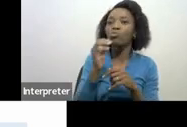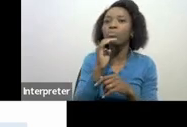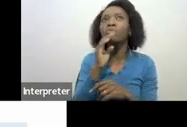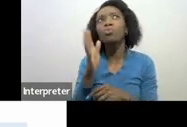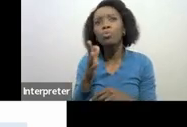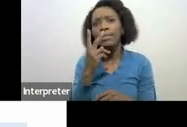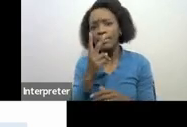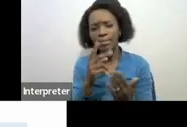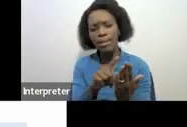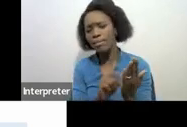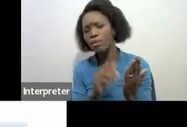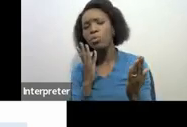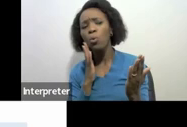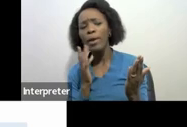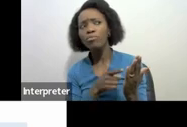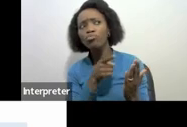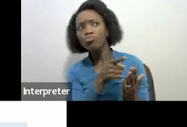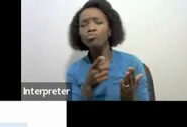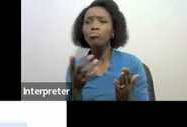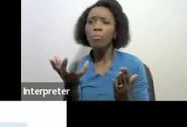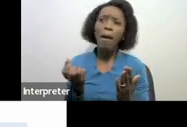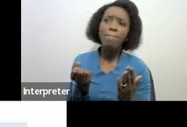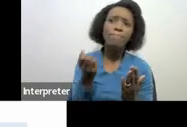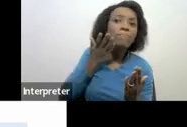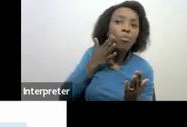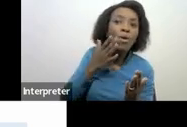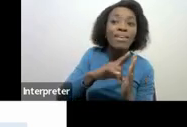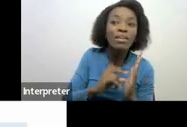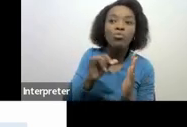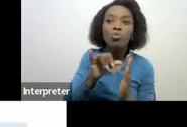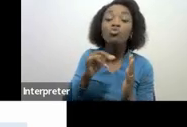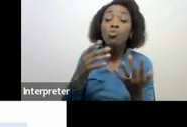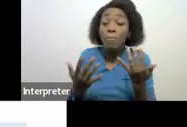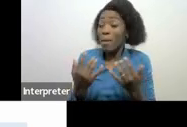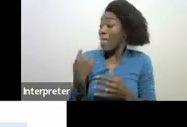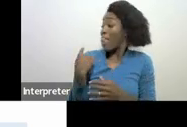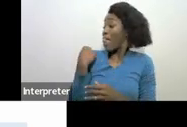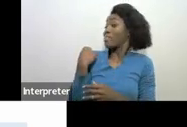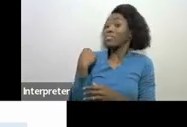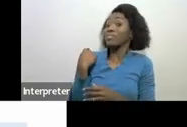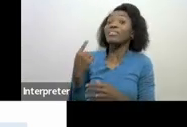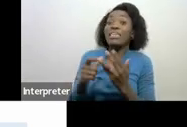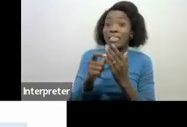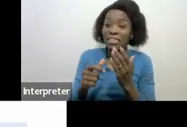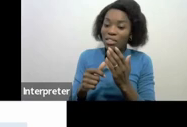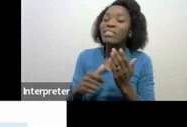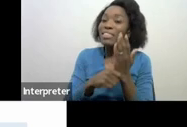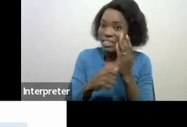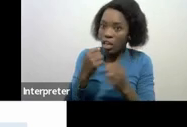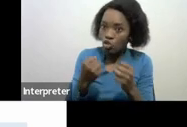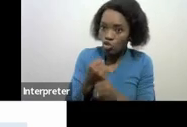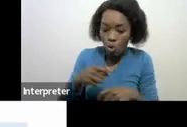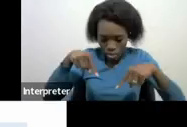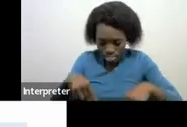income? It's either within the specific tax year or in the previous tax year, so we'll look into that. So,